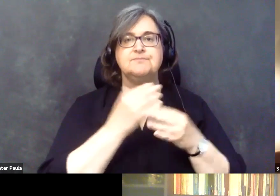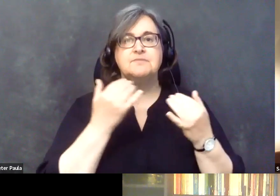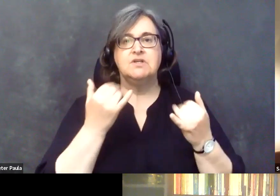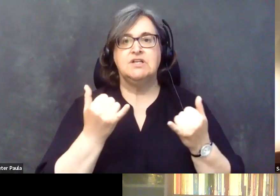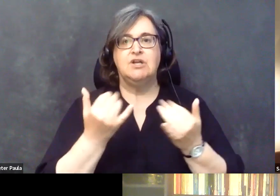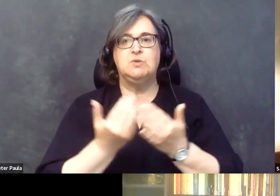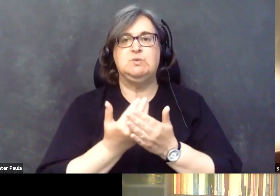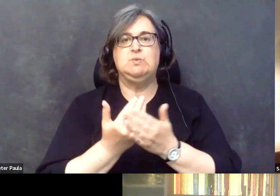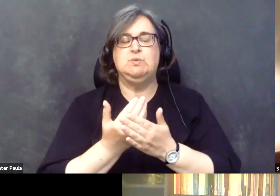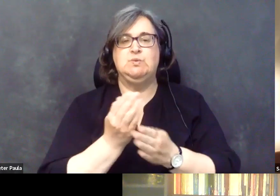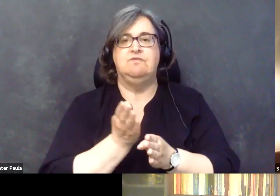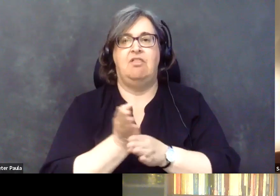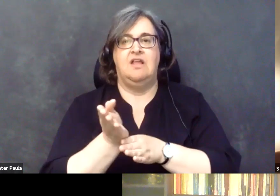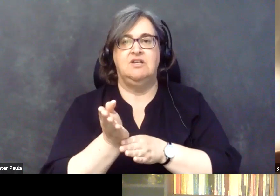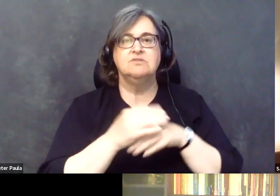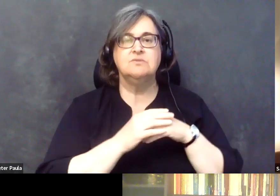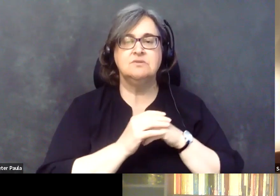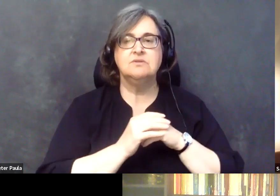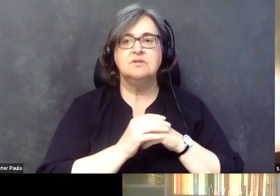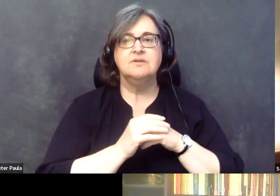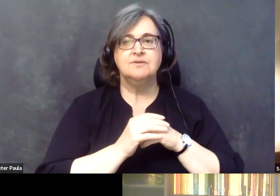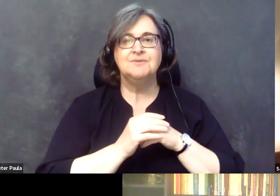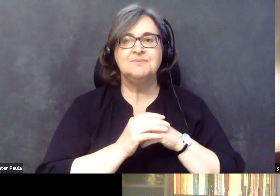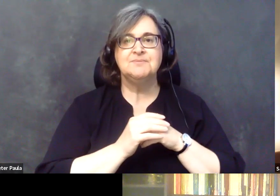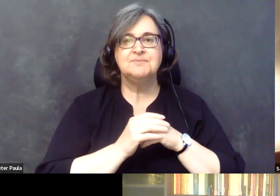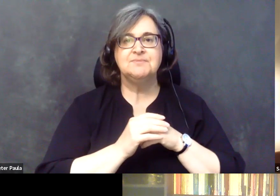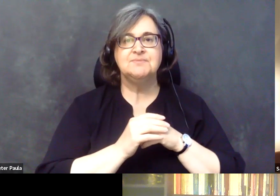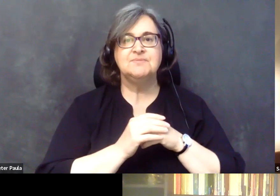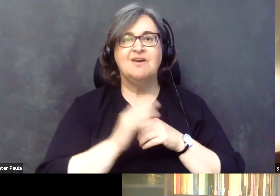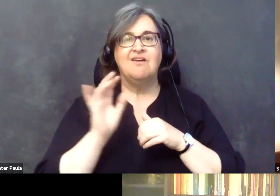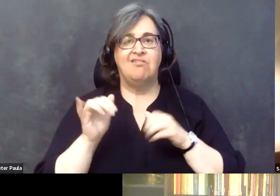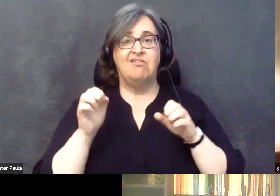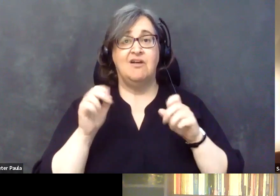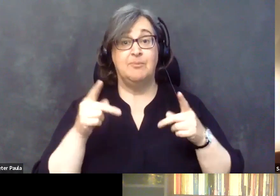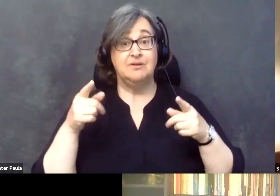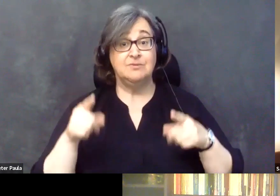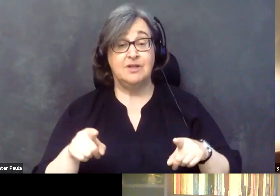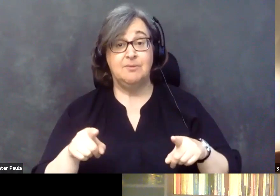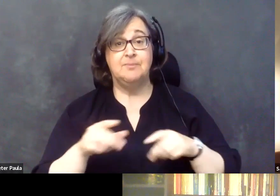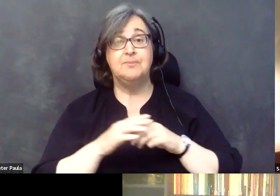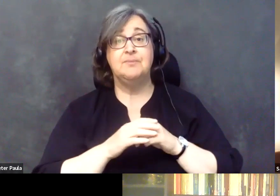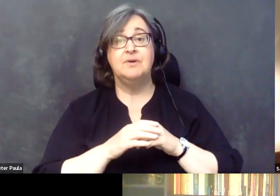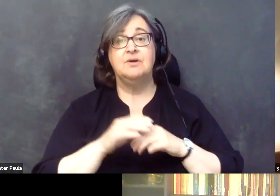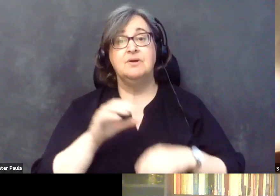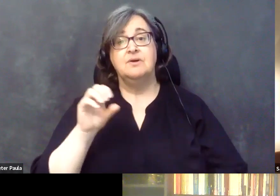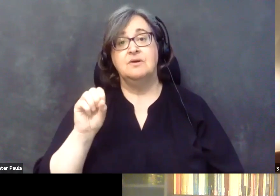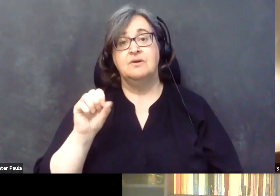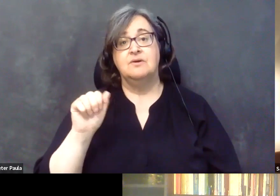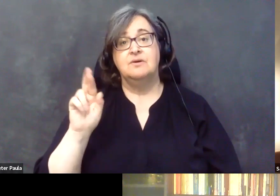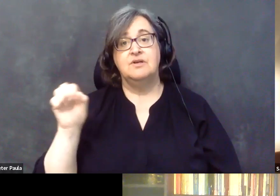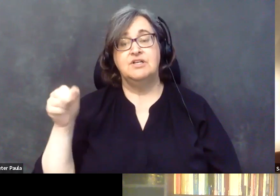industry. So this opportunity came by Sarah Helen,